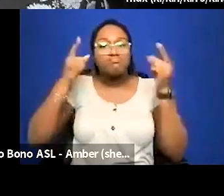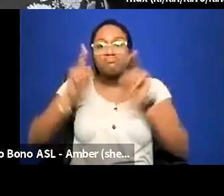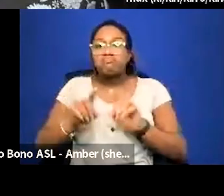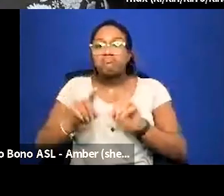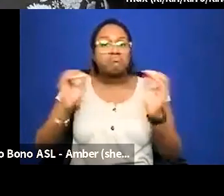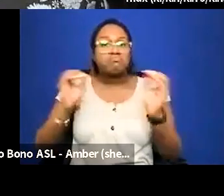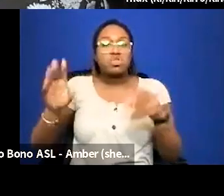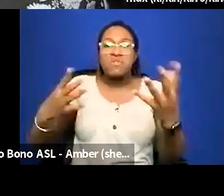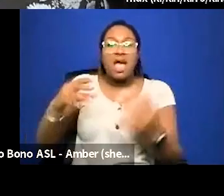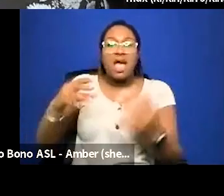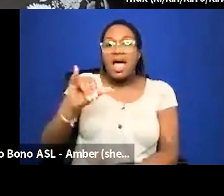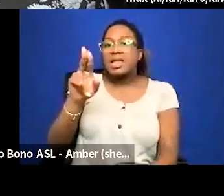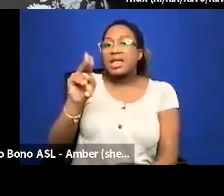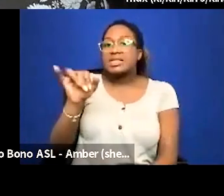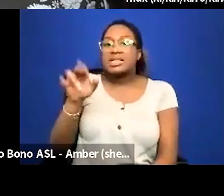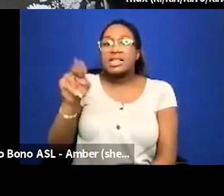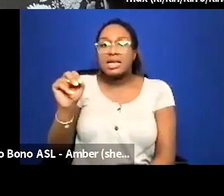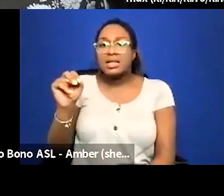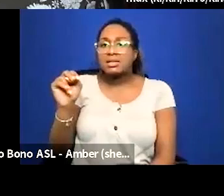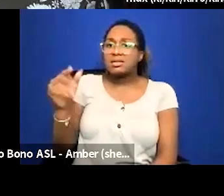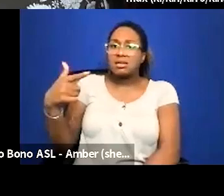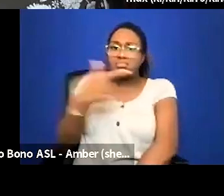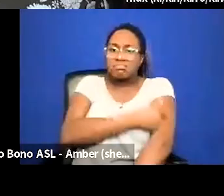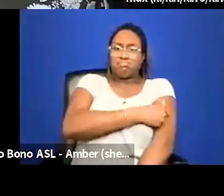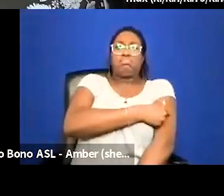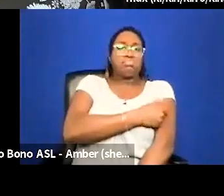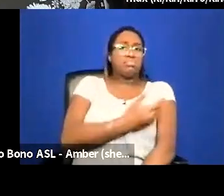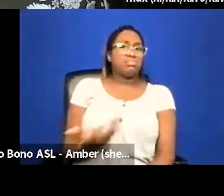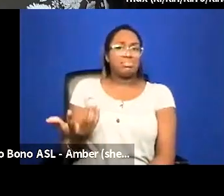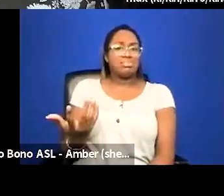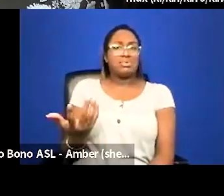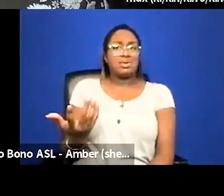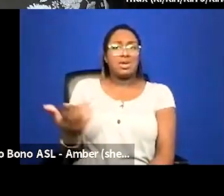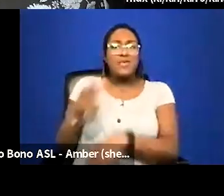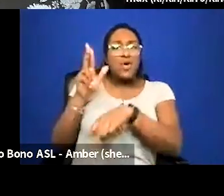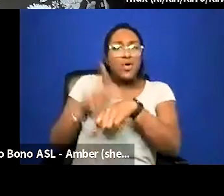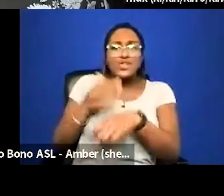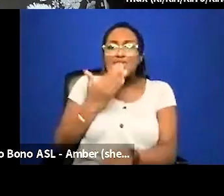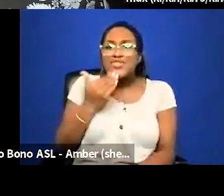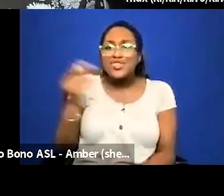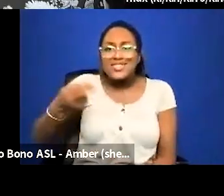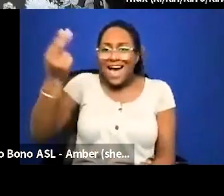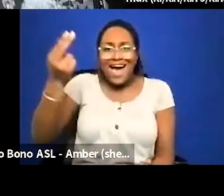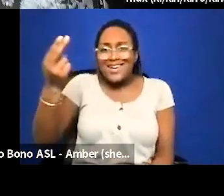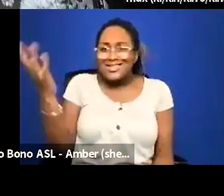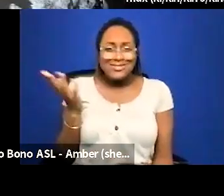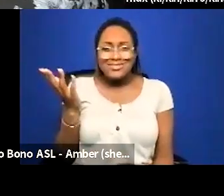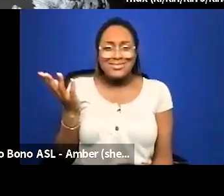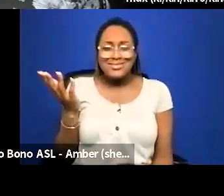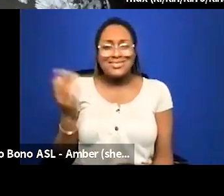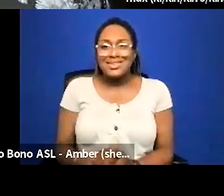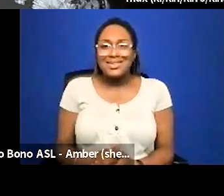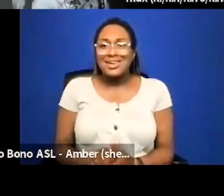insulin when i was like y'all just gave me a steroid shot like i of course my sugar's high like i'm not four days